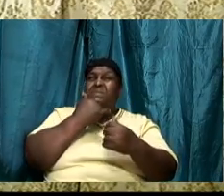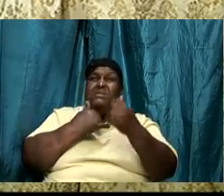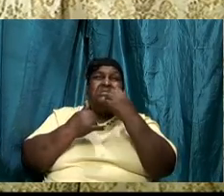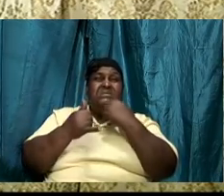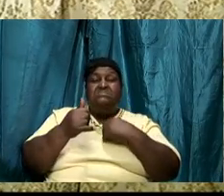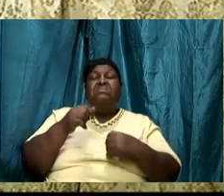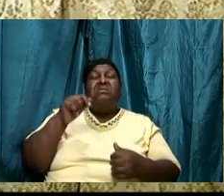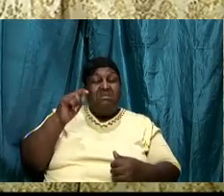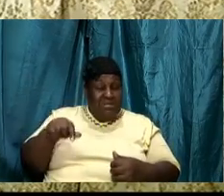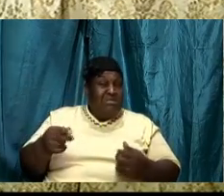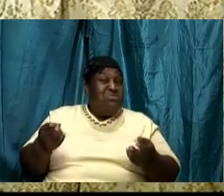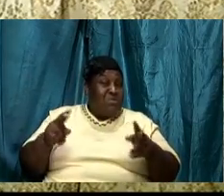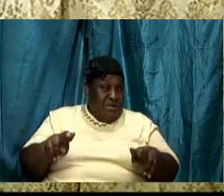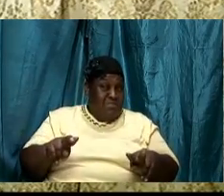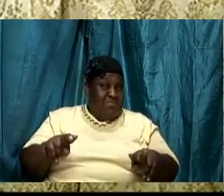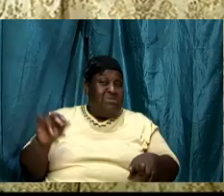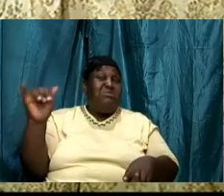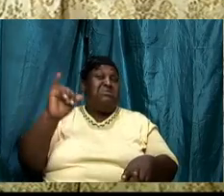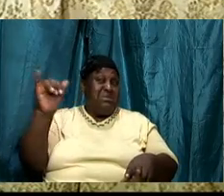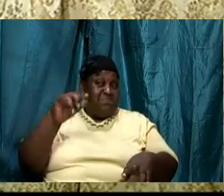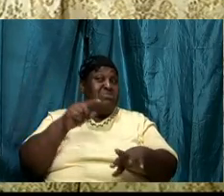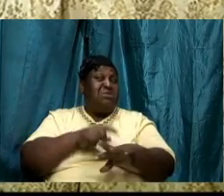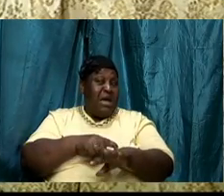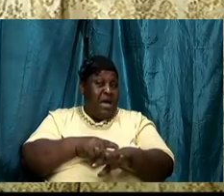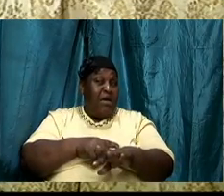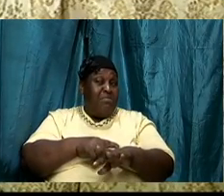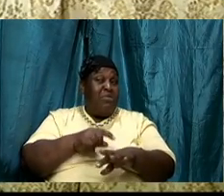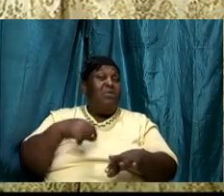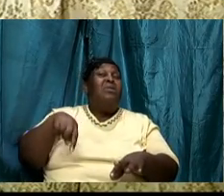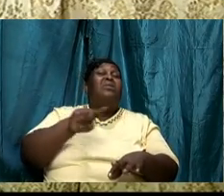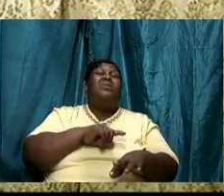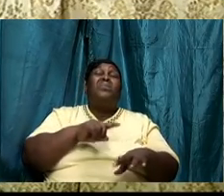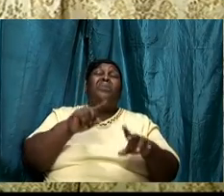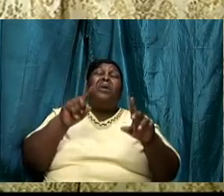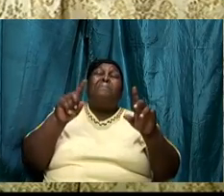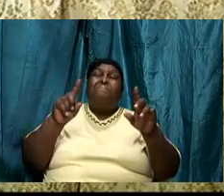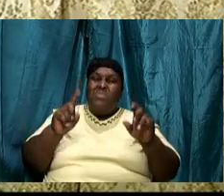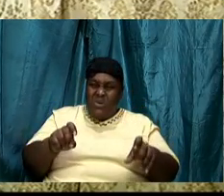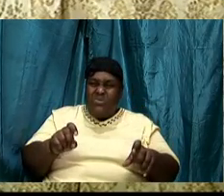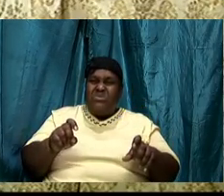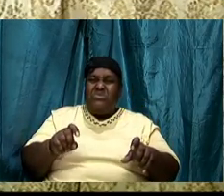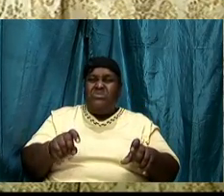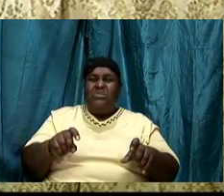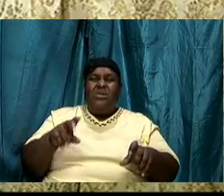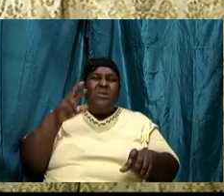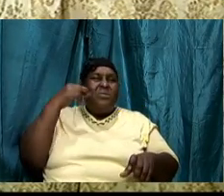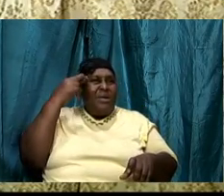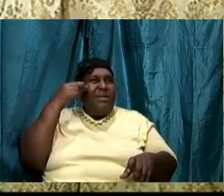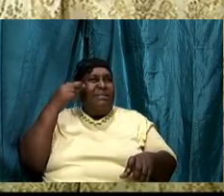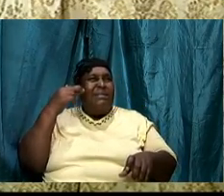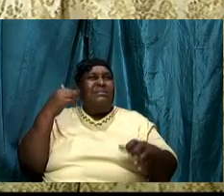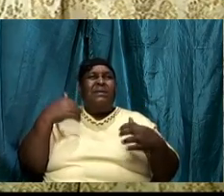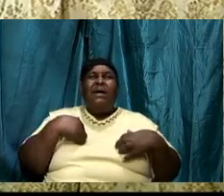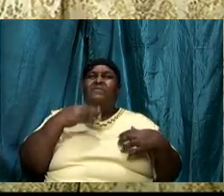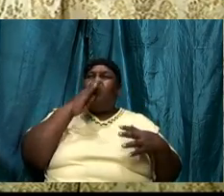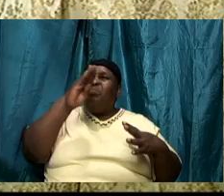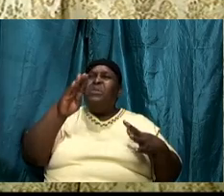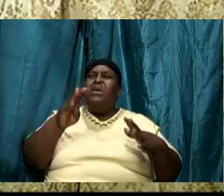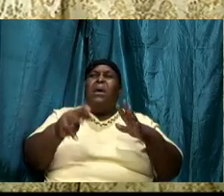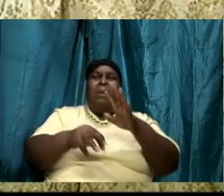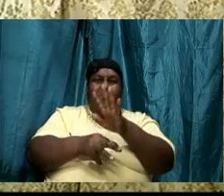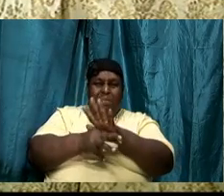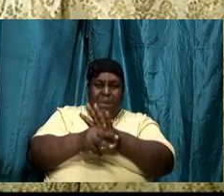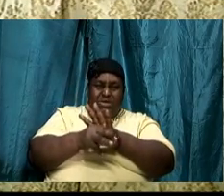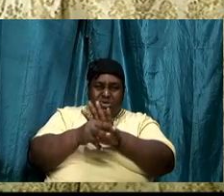will happen. But at the same time we must recognize that there has to be growth, there